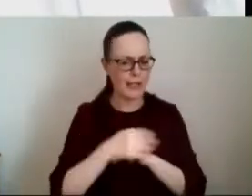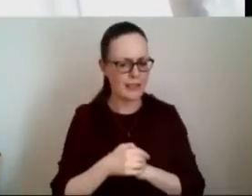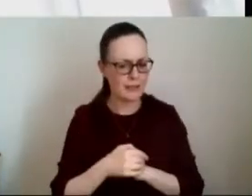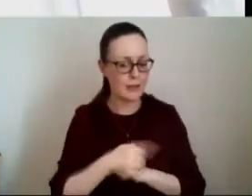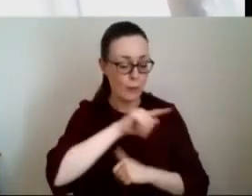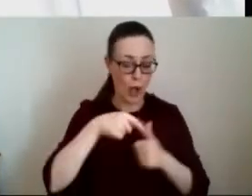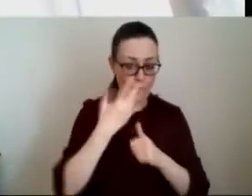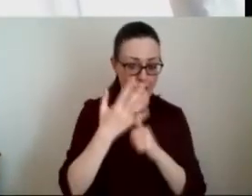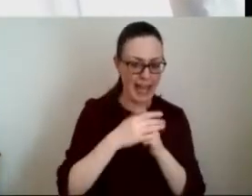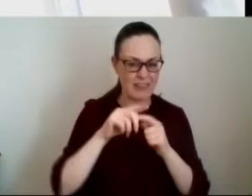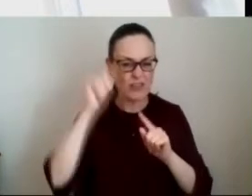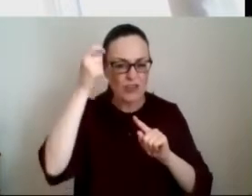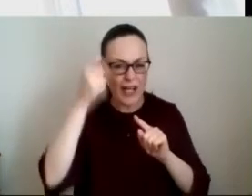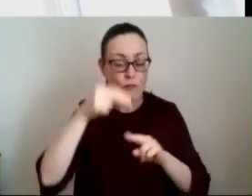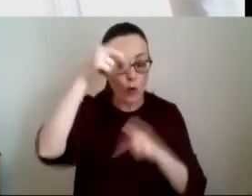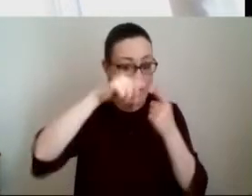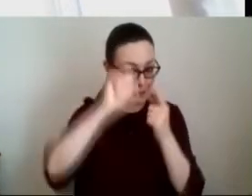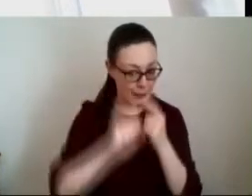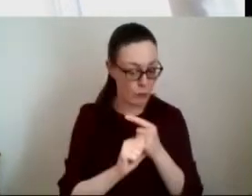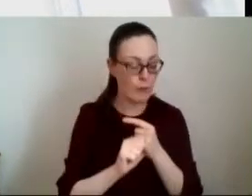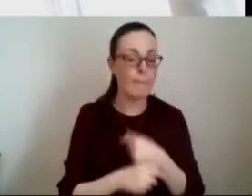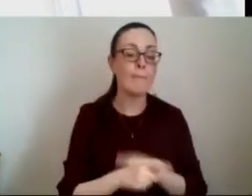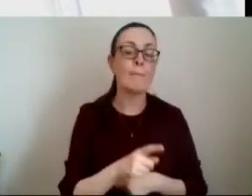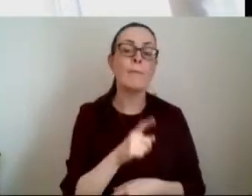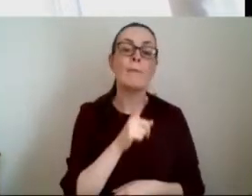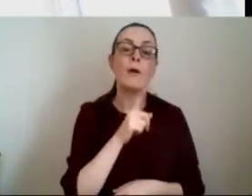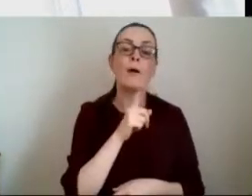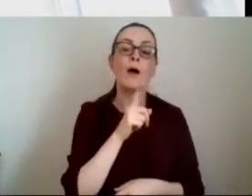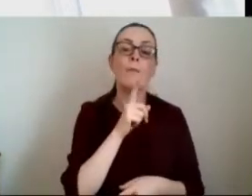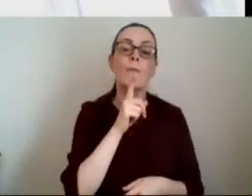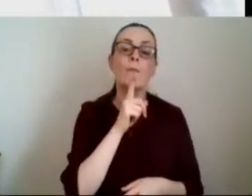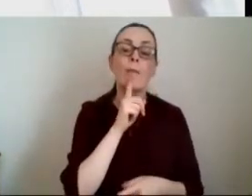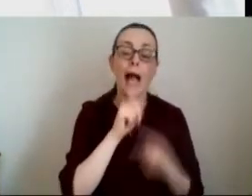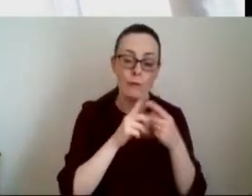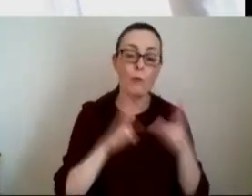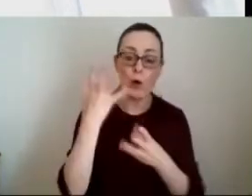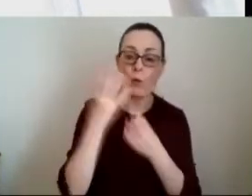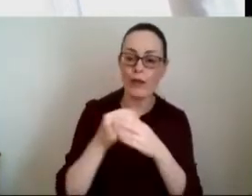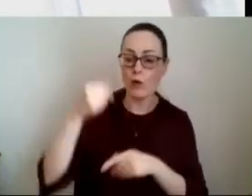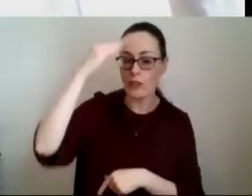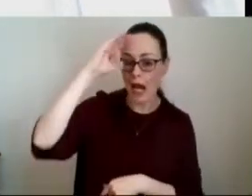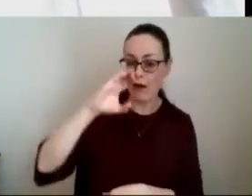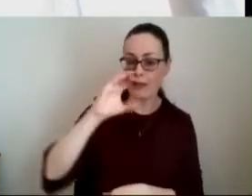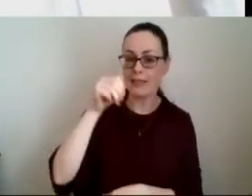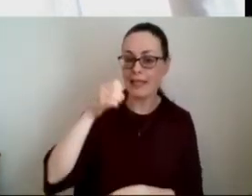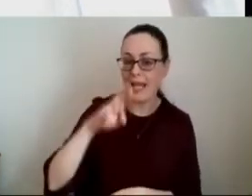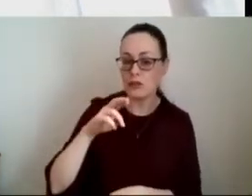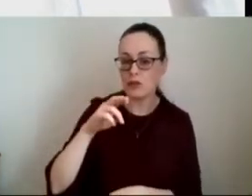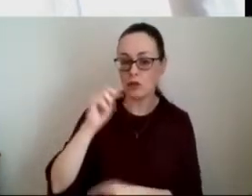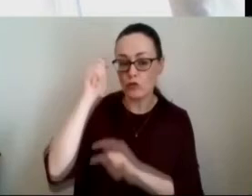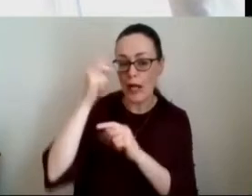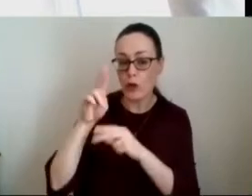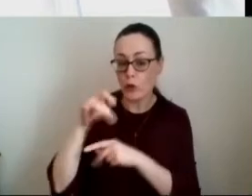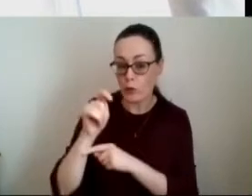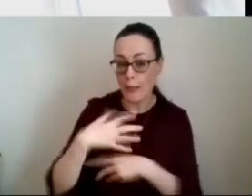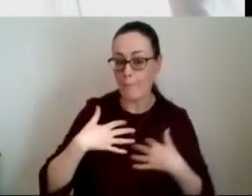run trials on both sides of the border and and and we work with the northern ireland cancer um trials unit in belfast but